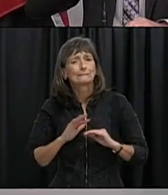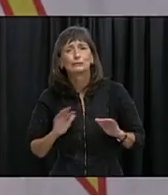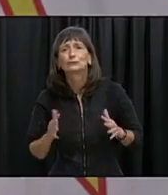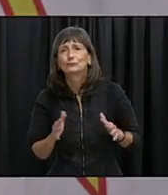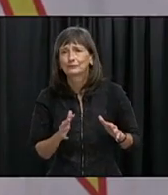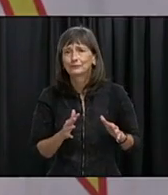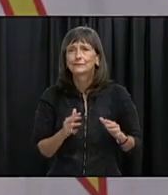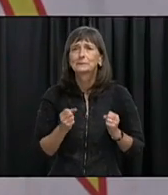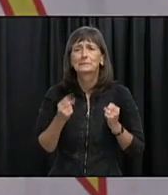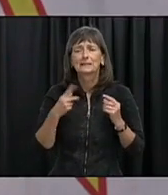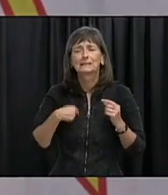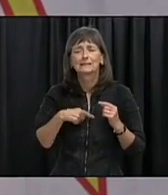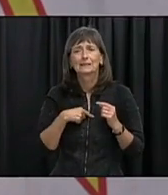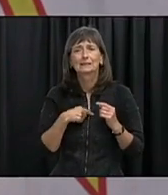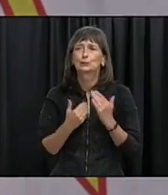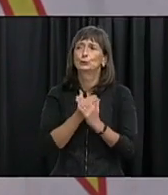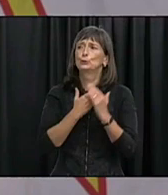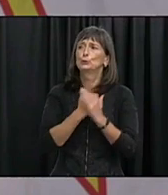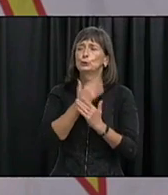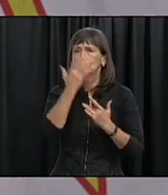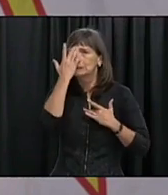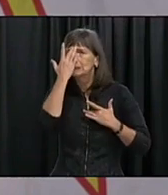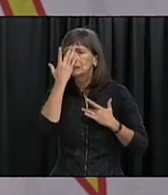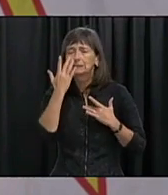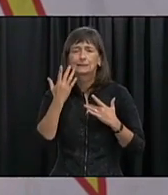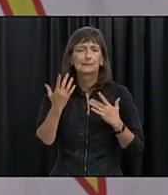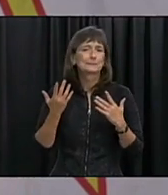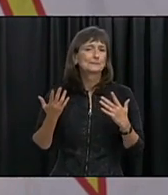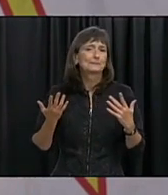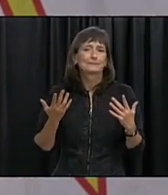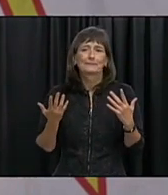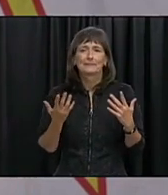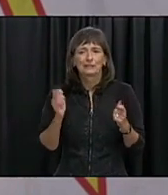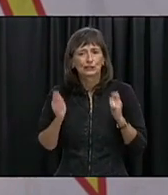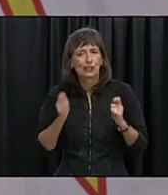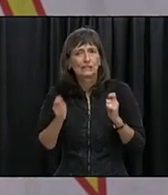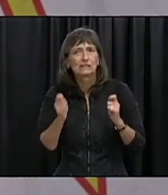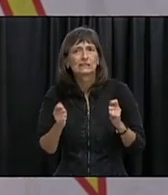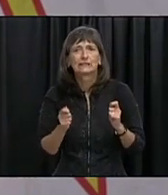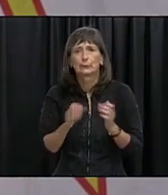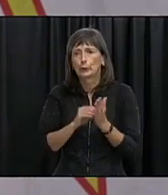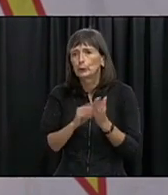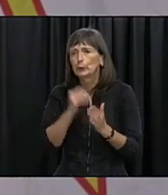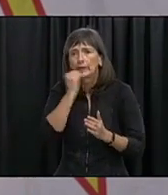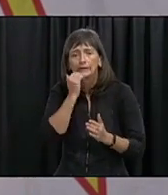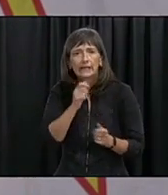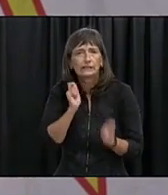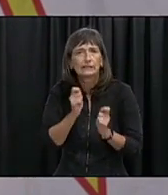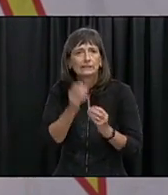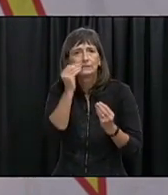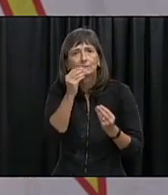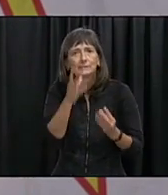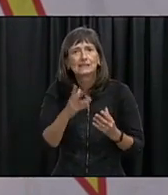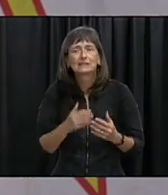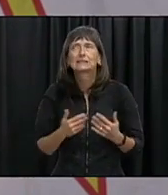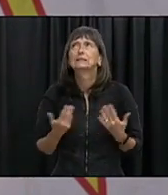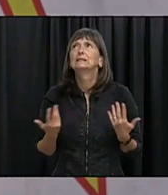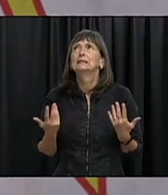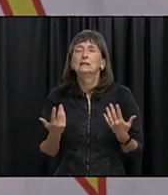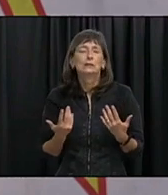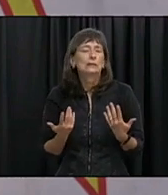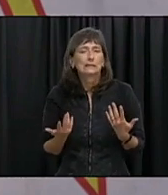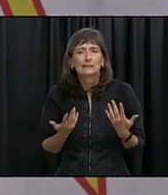many of us. It's new. It's novel. It's changing. We learn something new about it every couple of weeks.